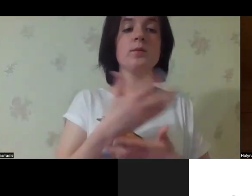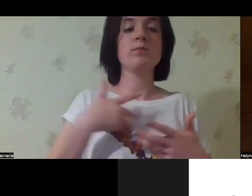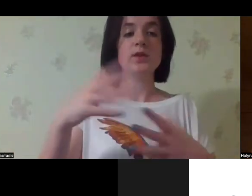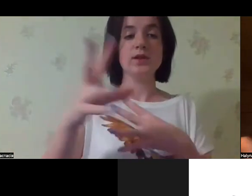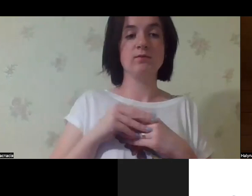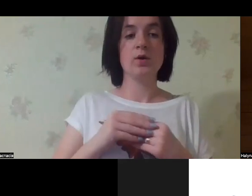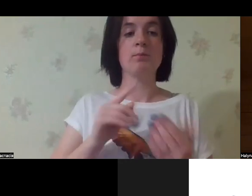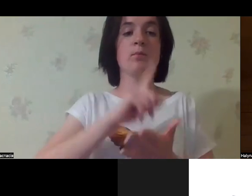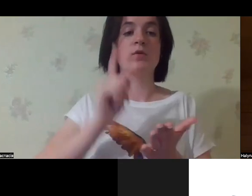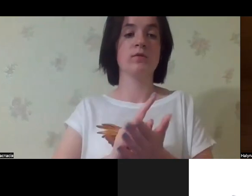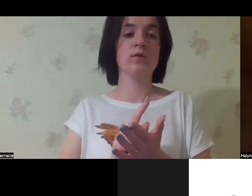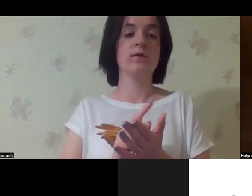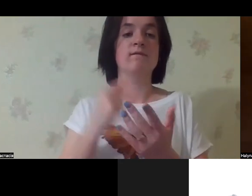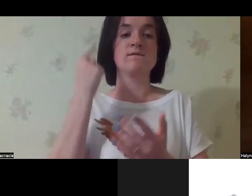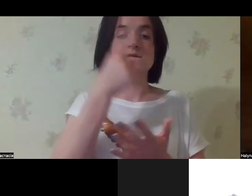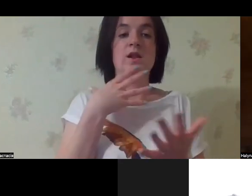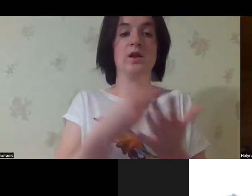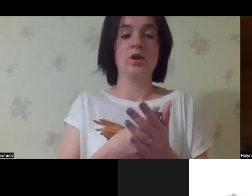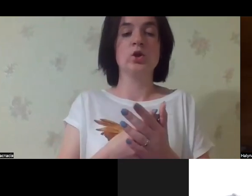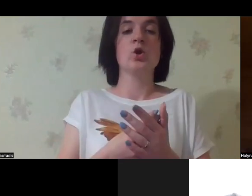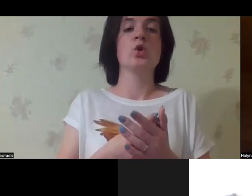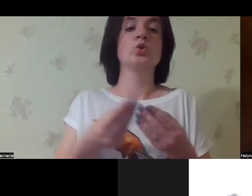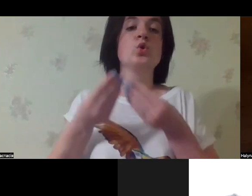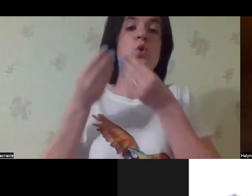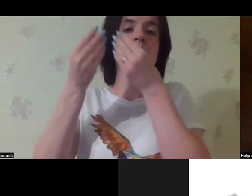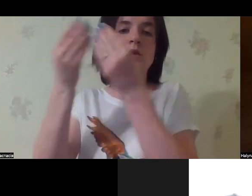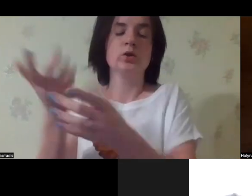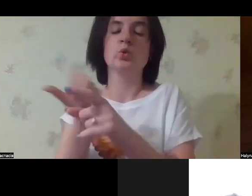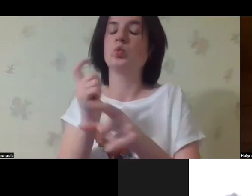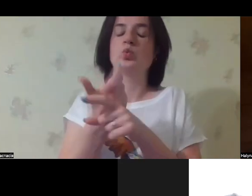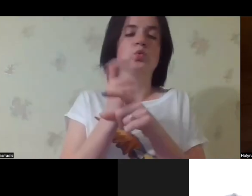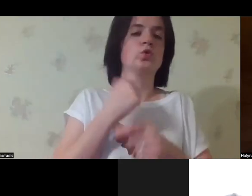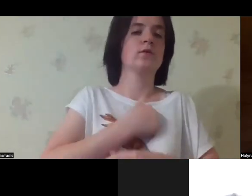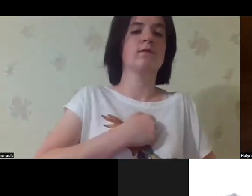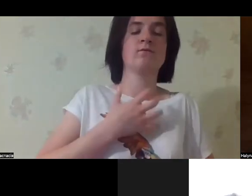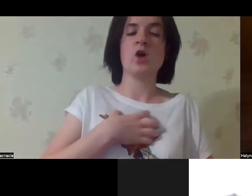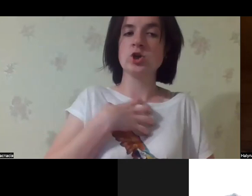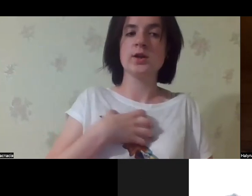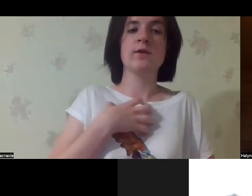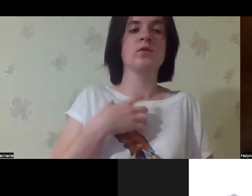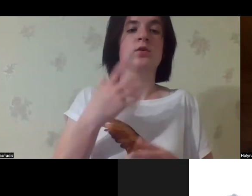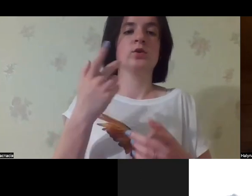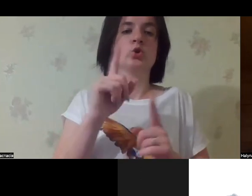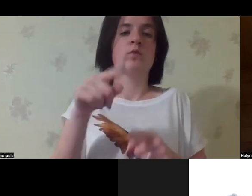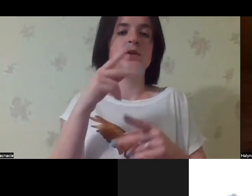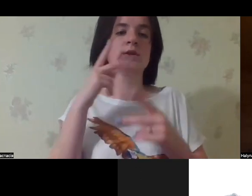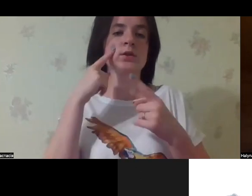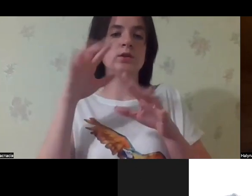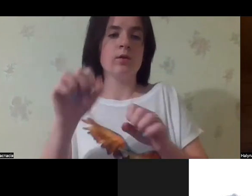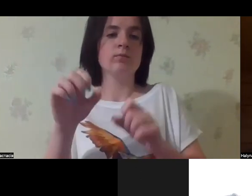disability. And we shall explain this in public.